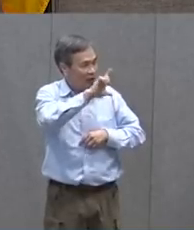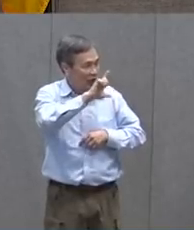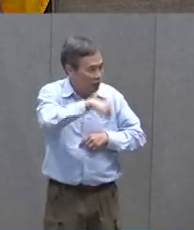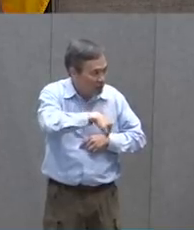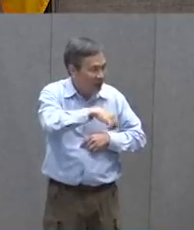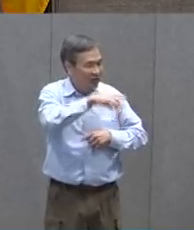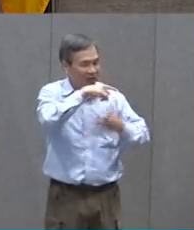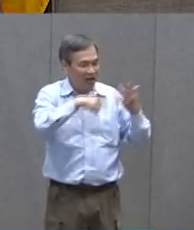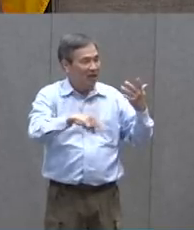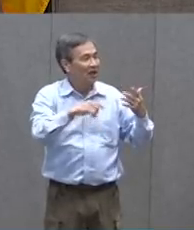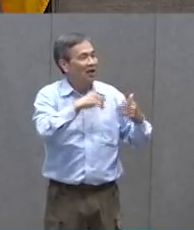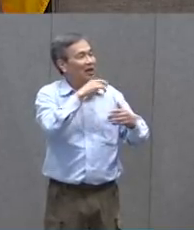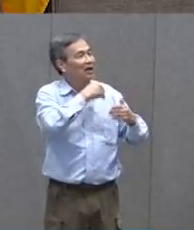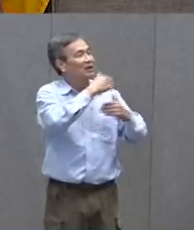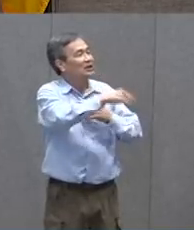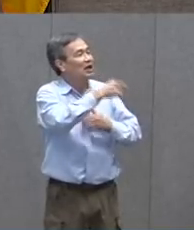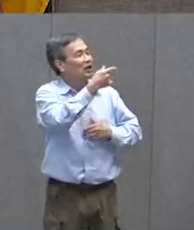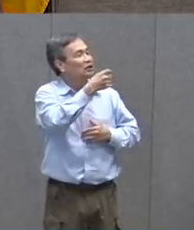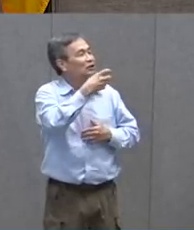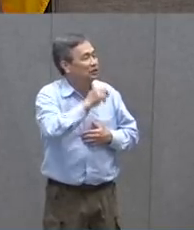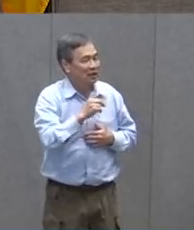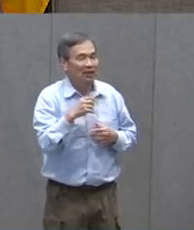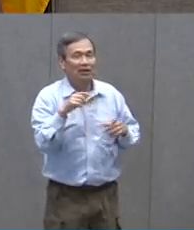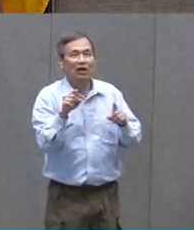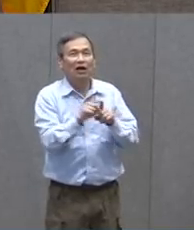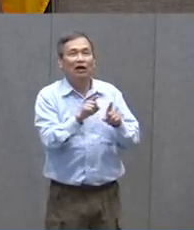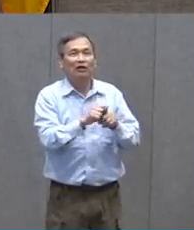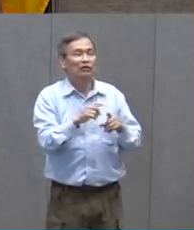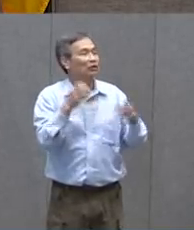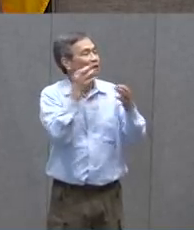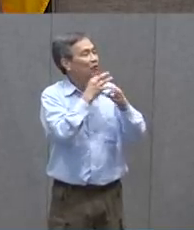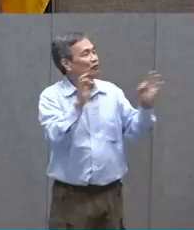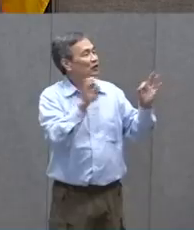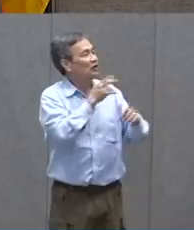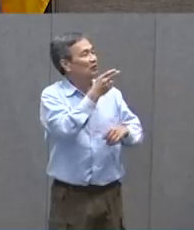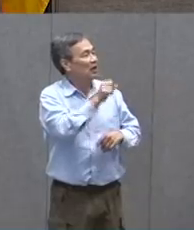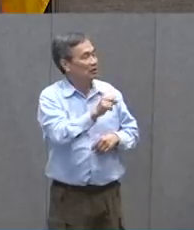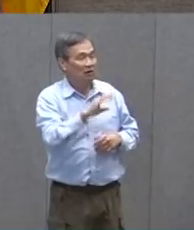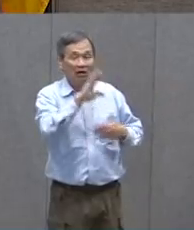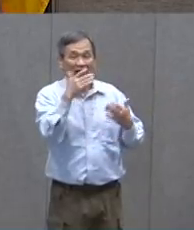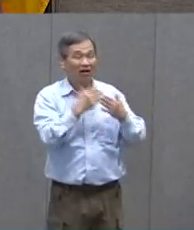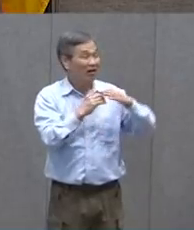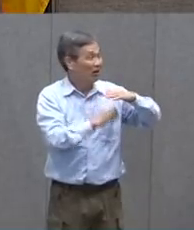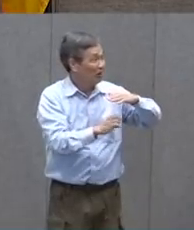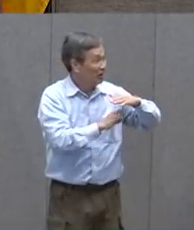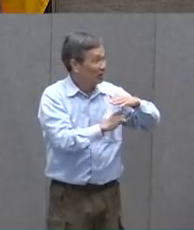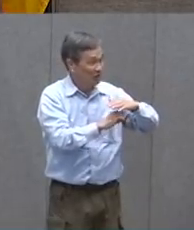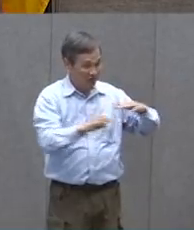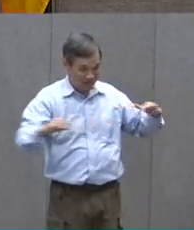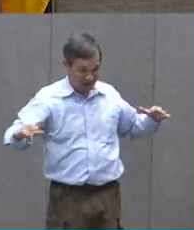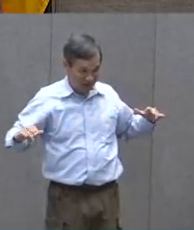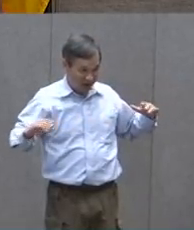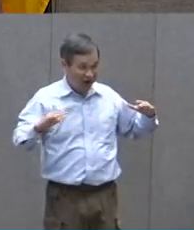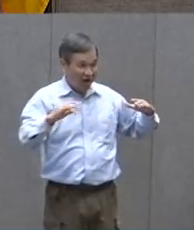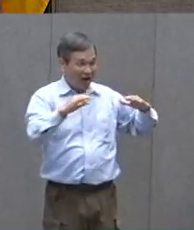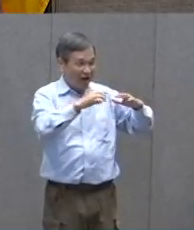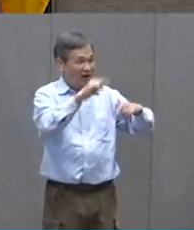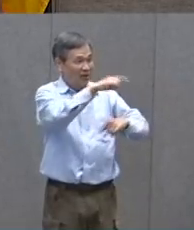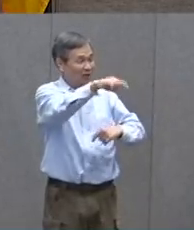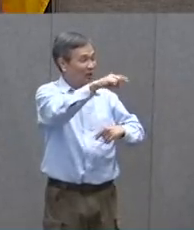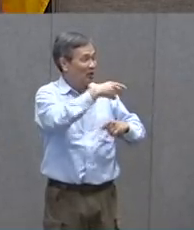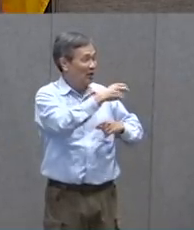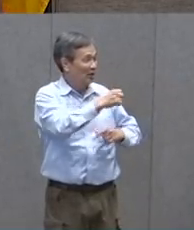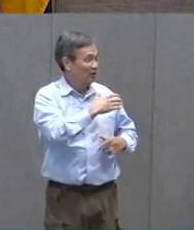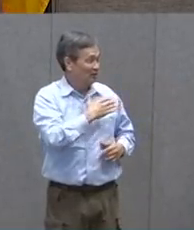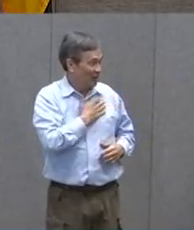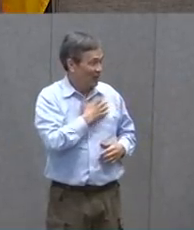NextGen and also Freedom High School. And all the elementaries and middle schools that feed into that is all part of my